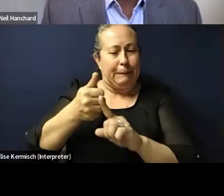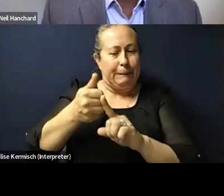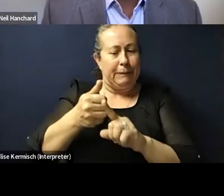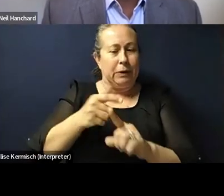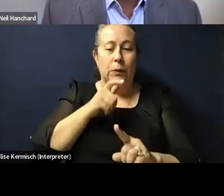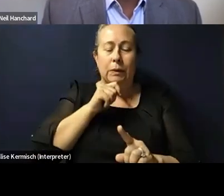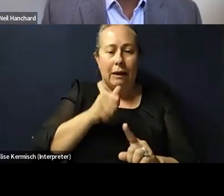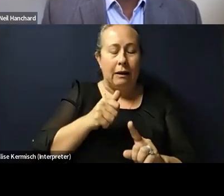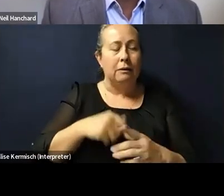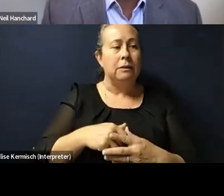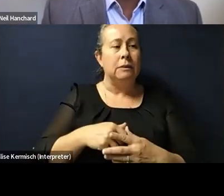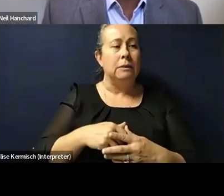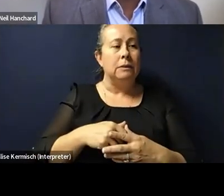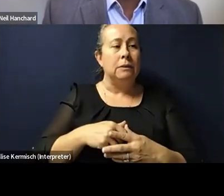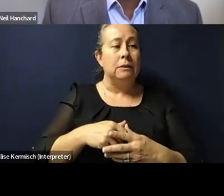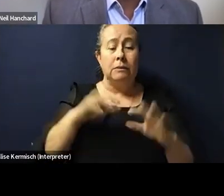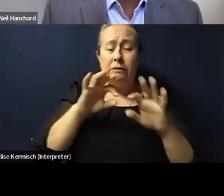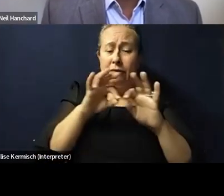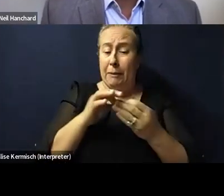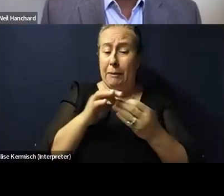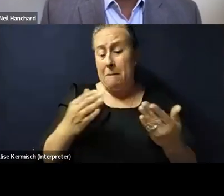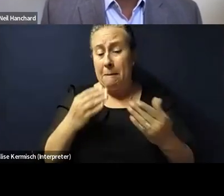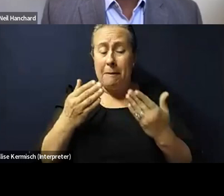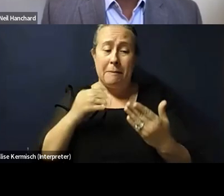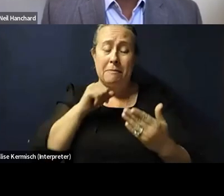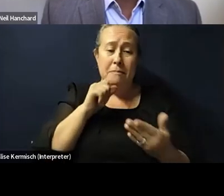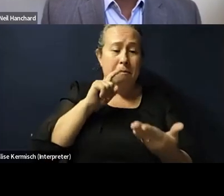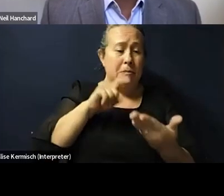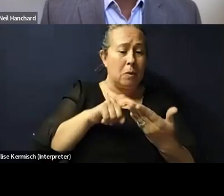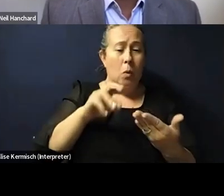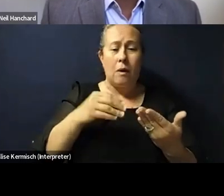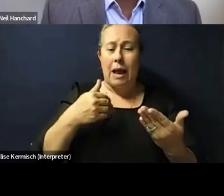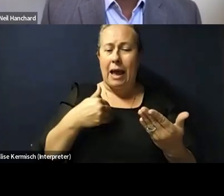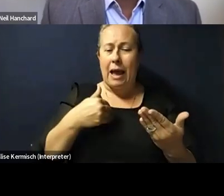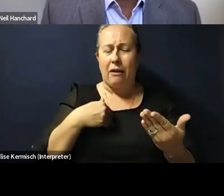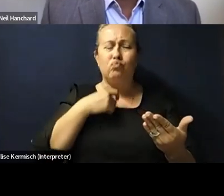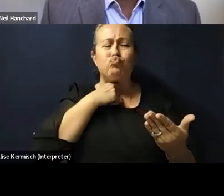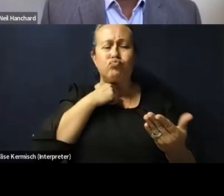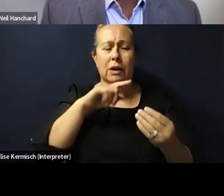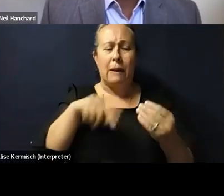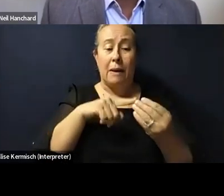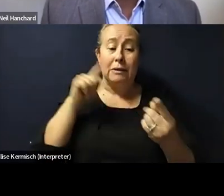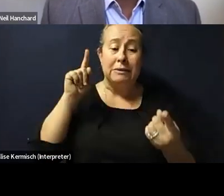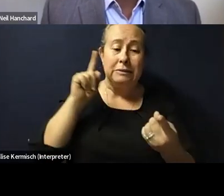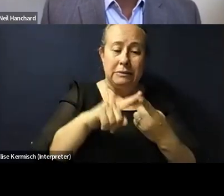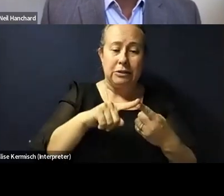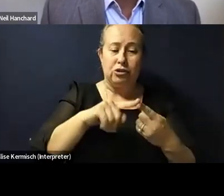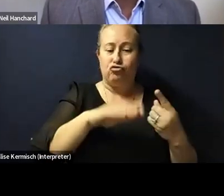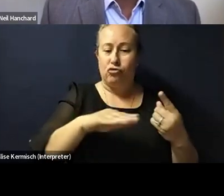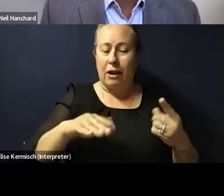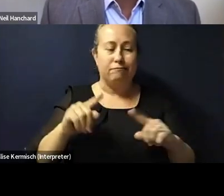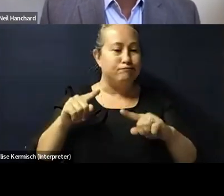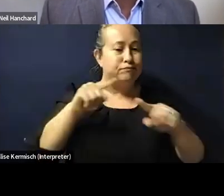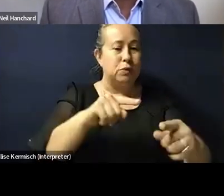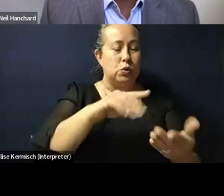um, a family necessarily notices or even has any sort of questions about until the child goes to school